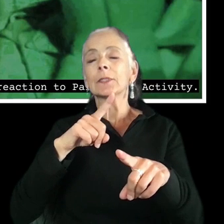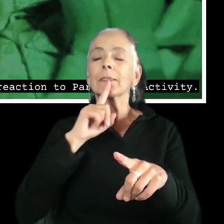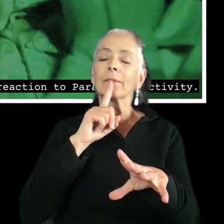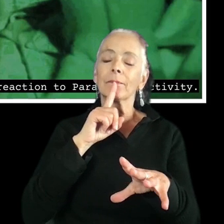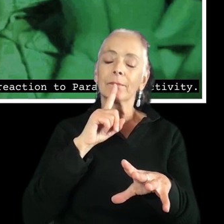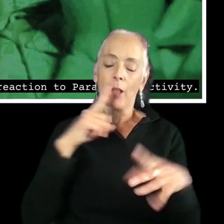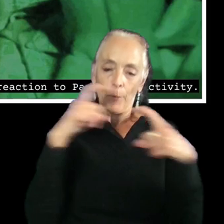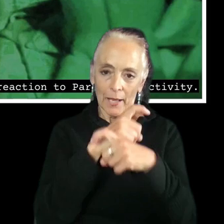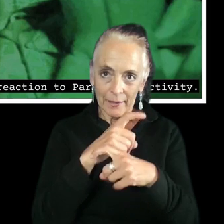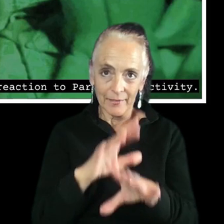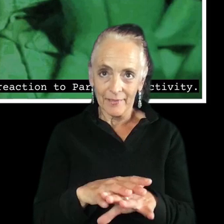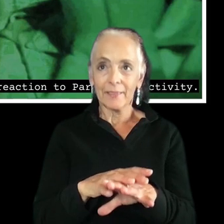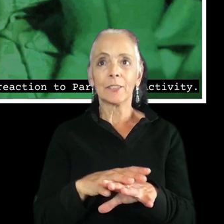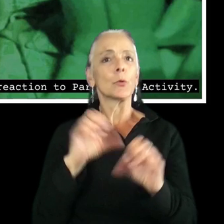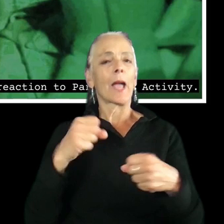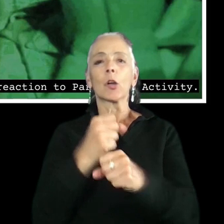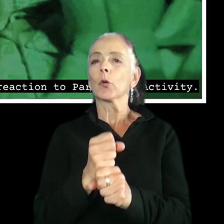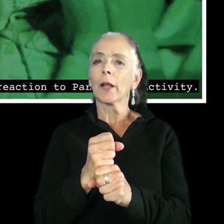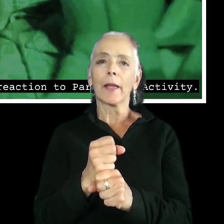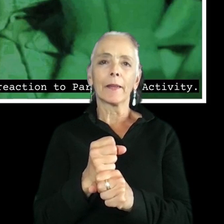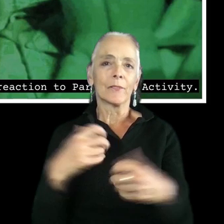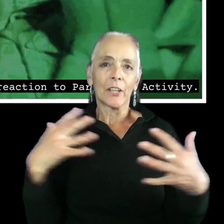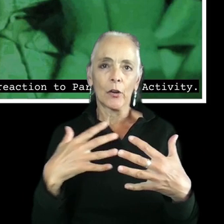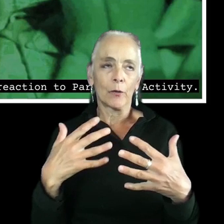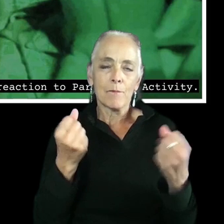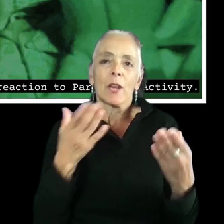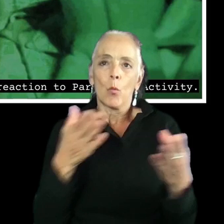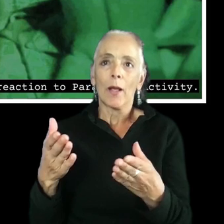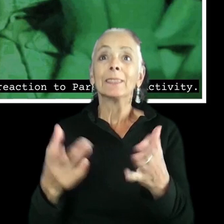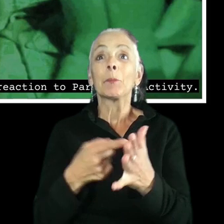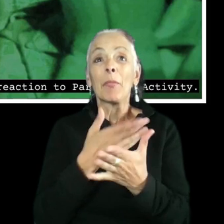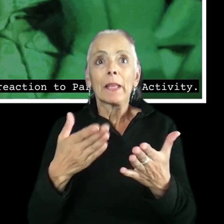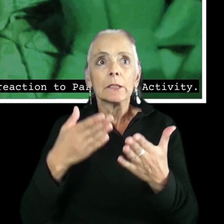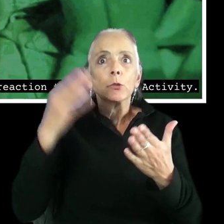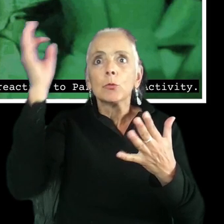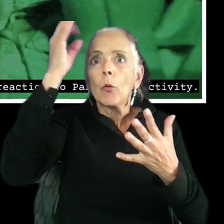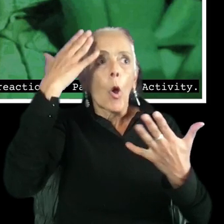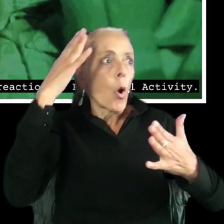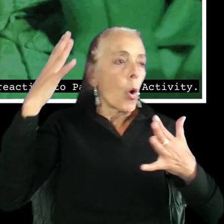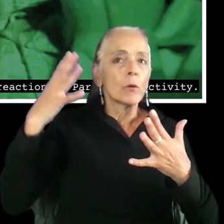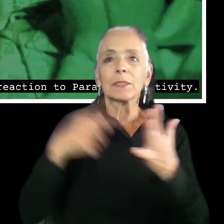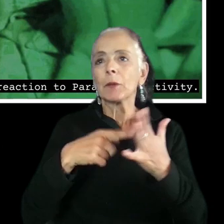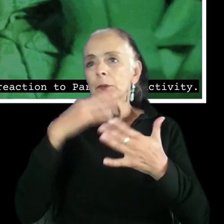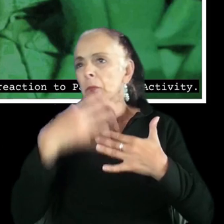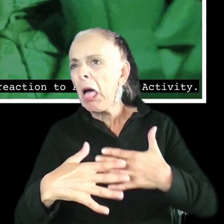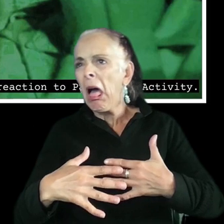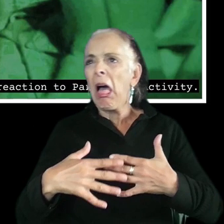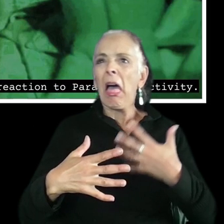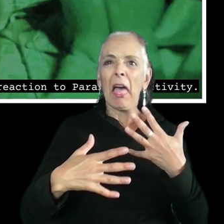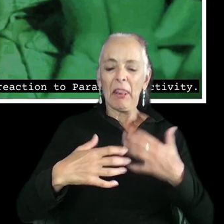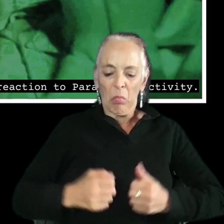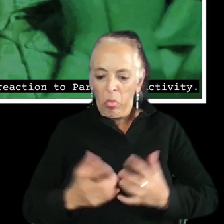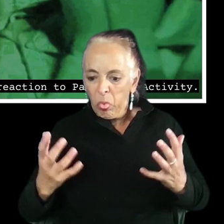many ways. Sometimes it's the unknown that induces fear. Sometimes it's guts and blood and sometimes it's, you know, a scary